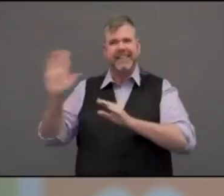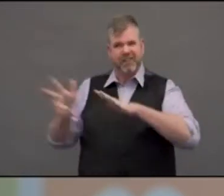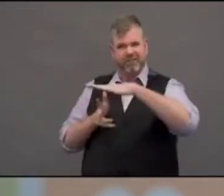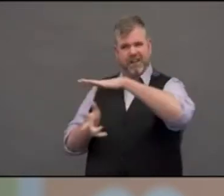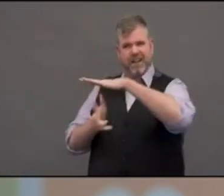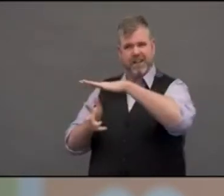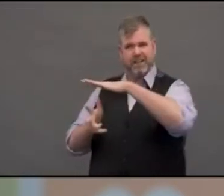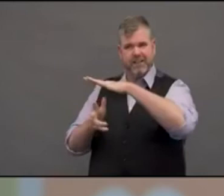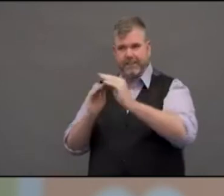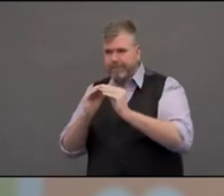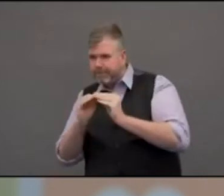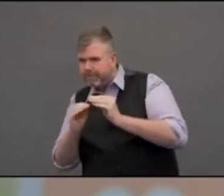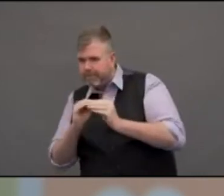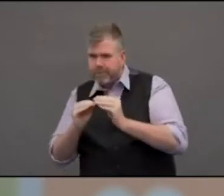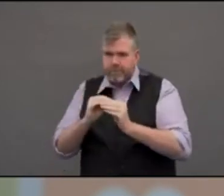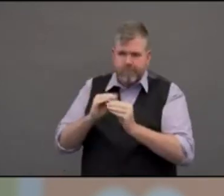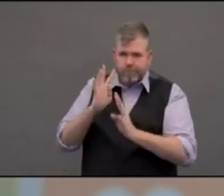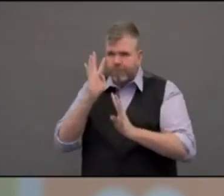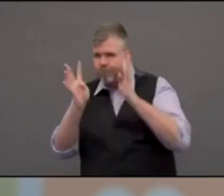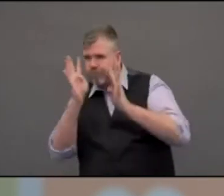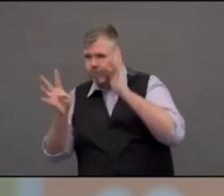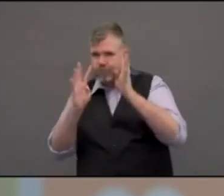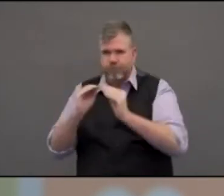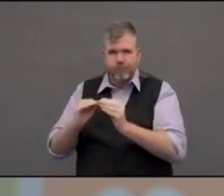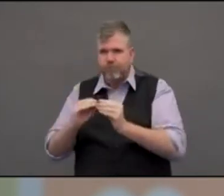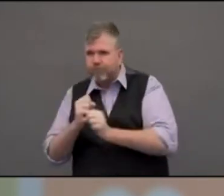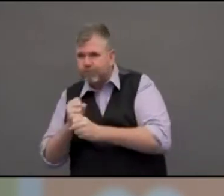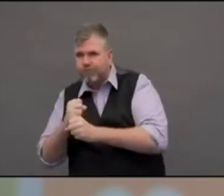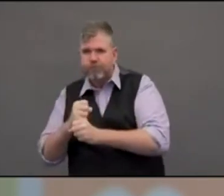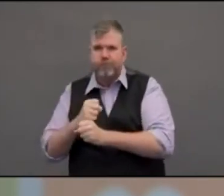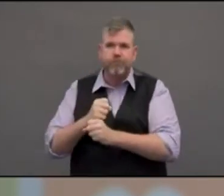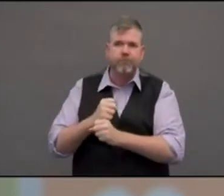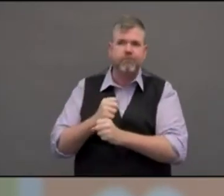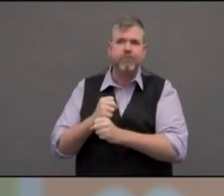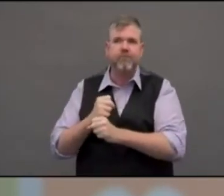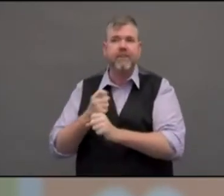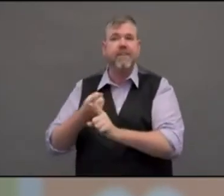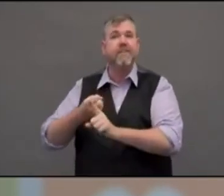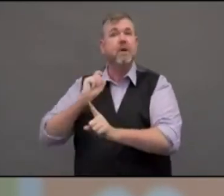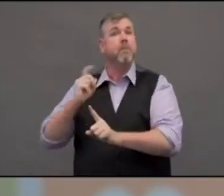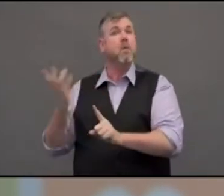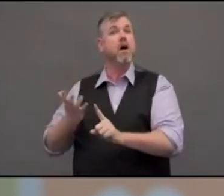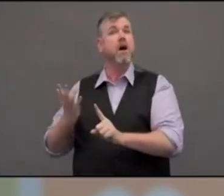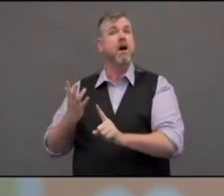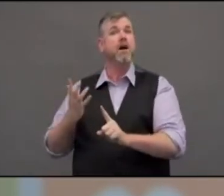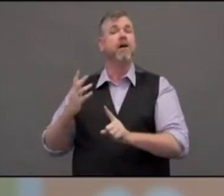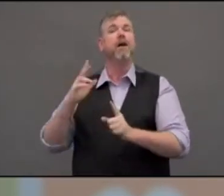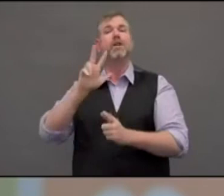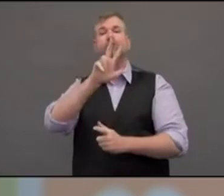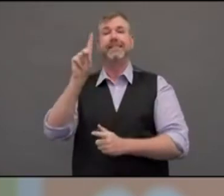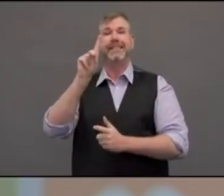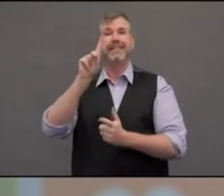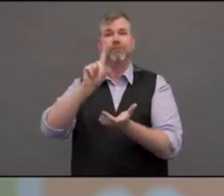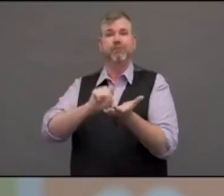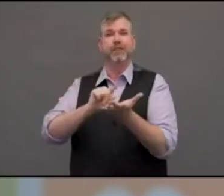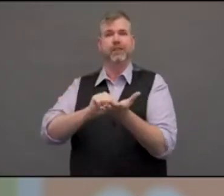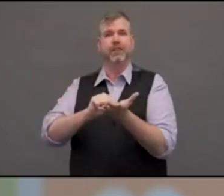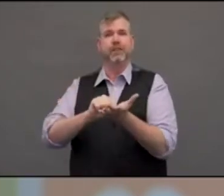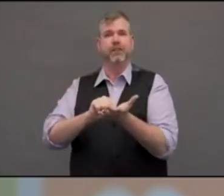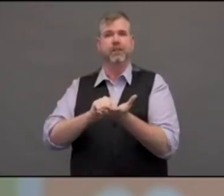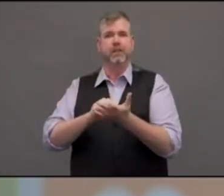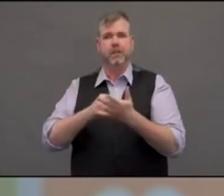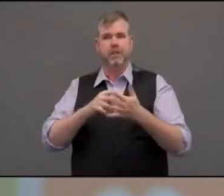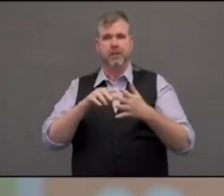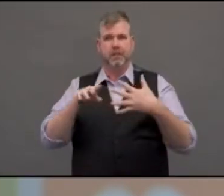created more out of the digital printer, and he brought it down to St.